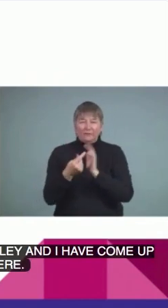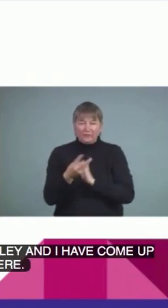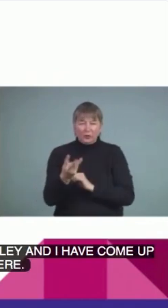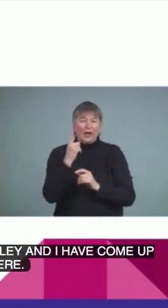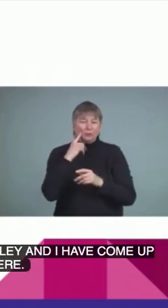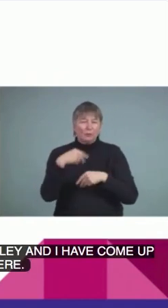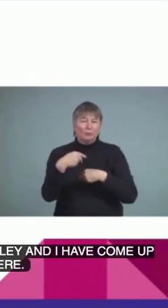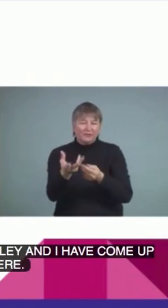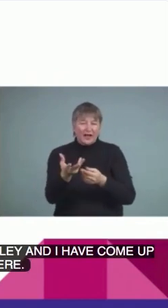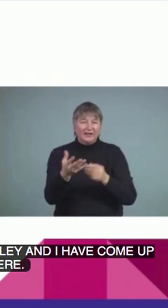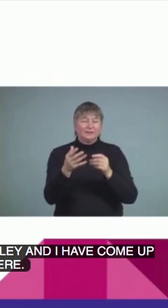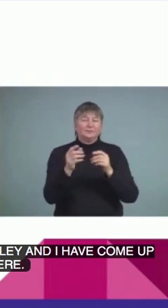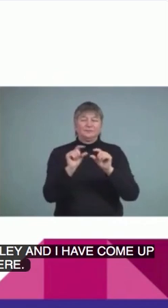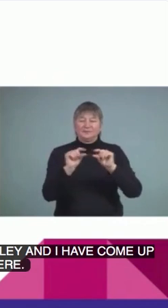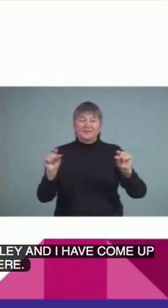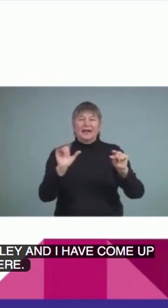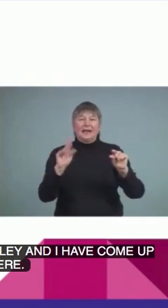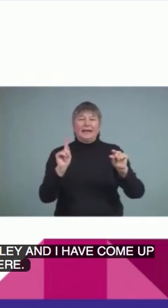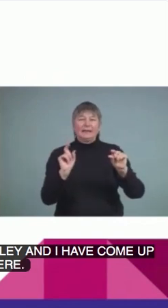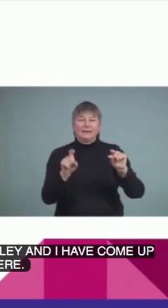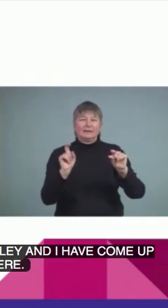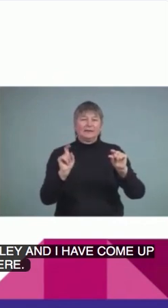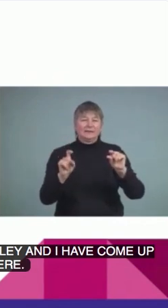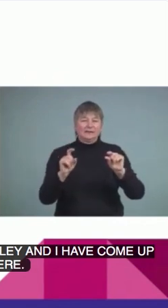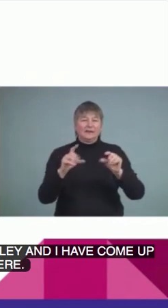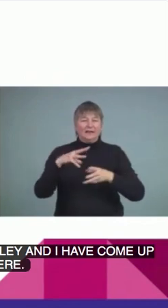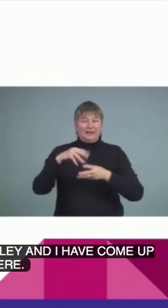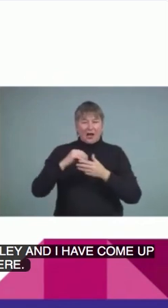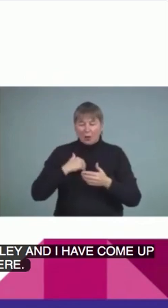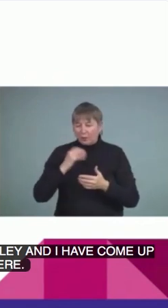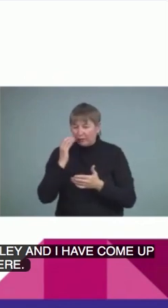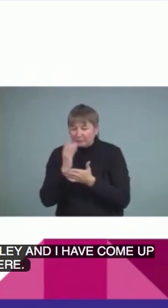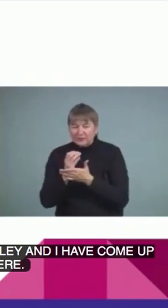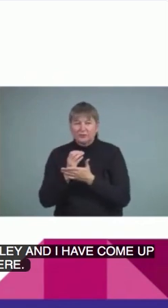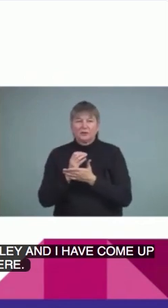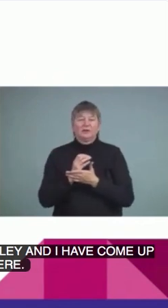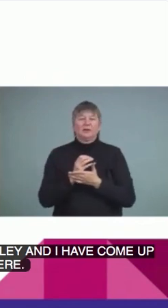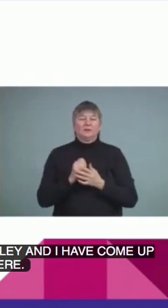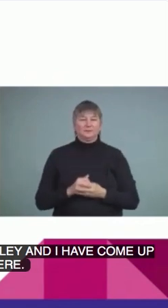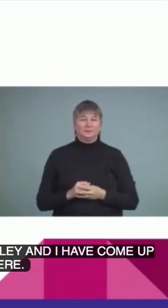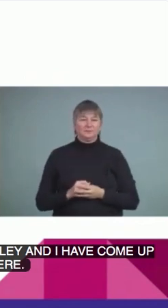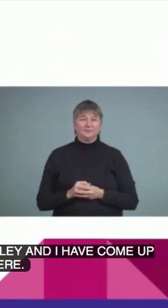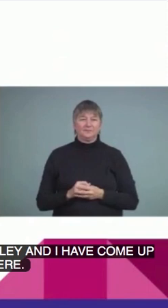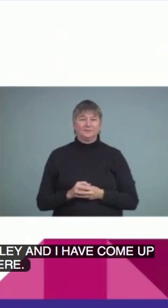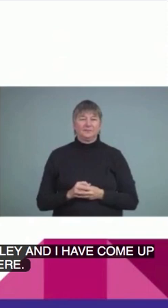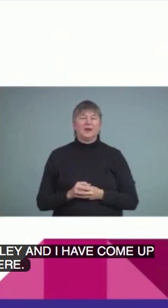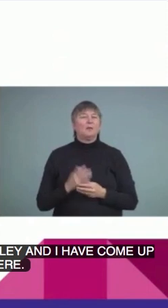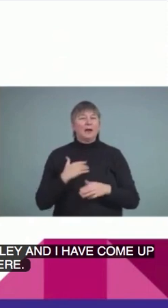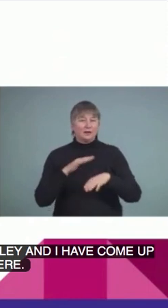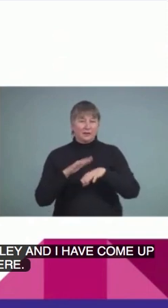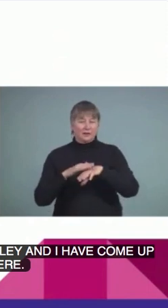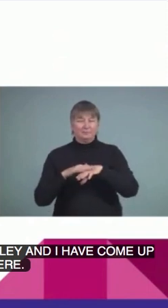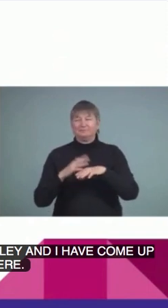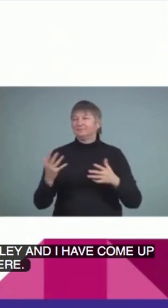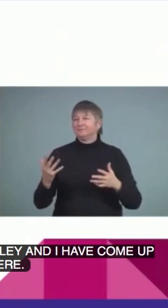embedded in our images or external links here. But just to let you know, we didn't